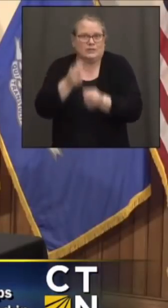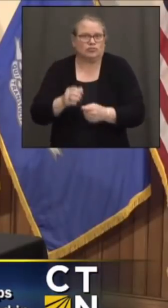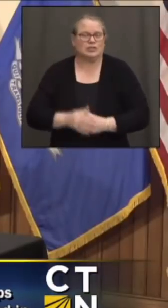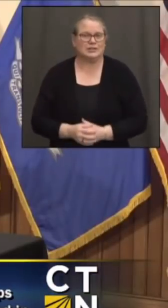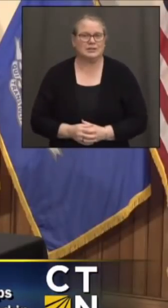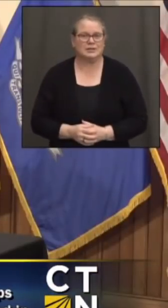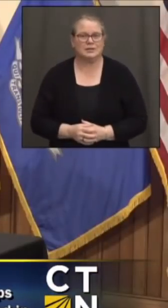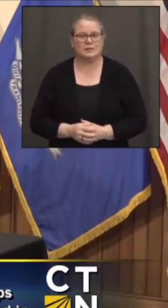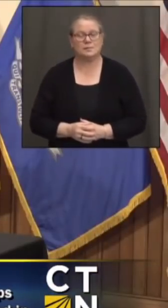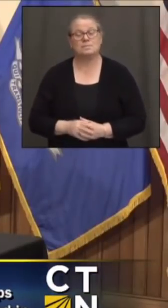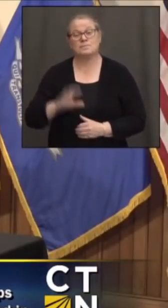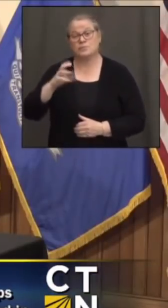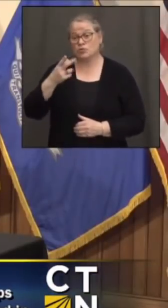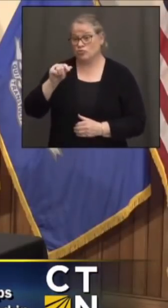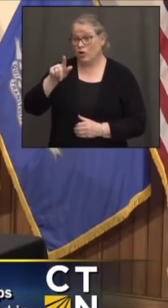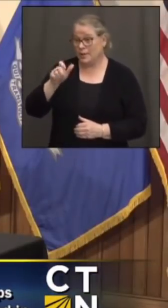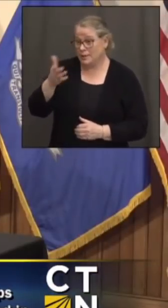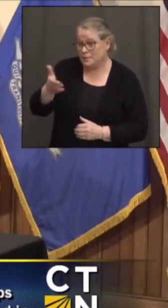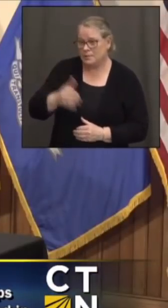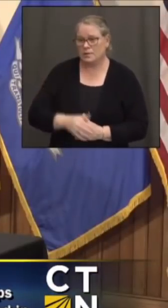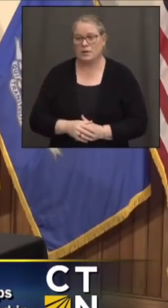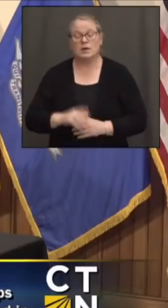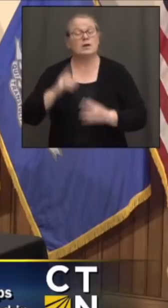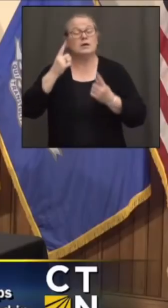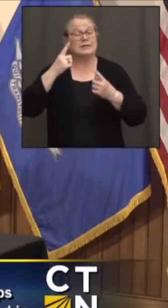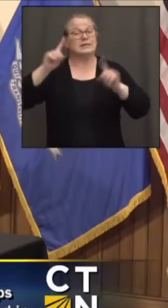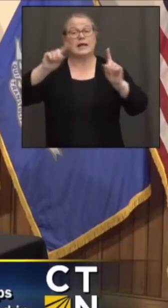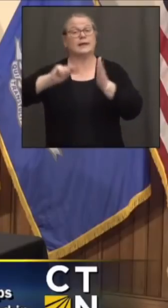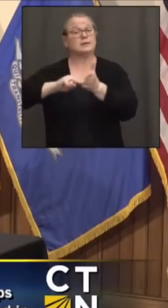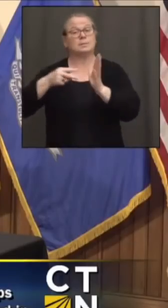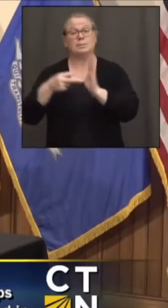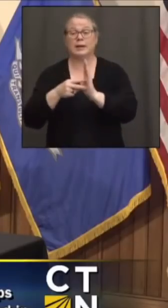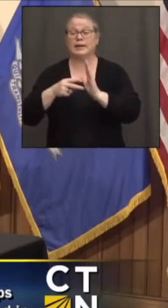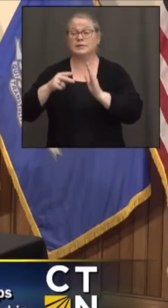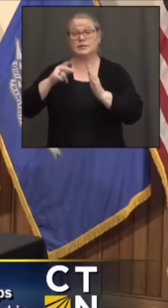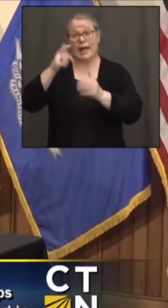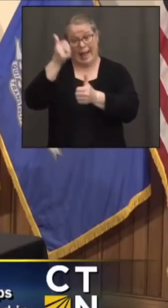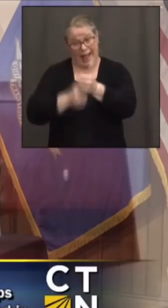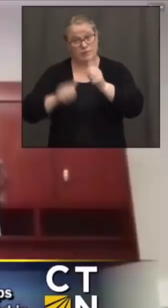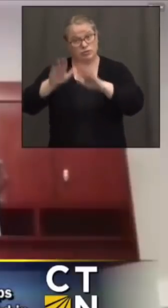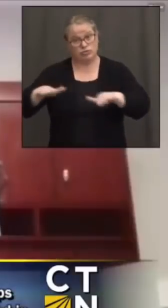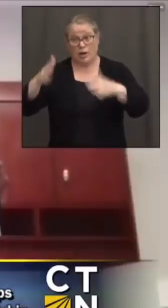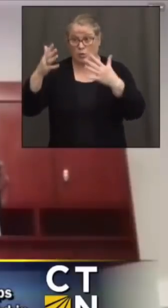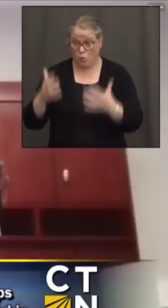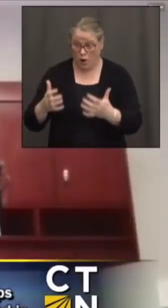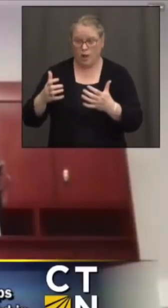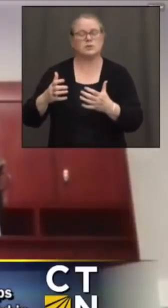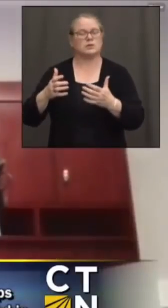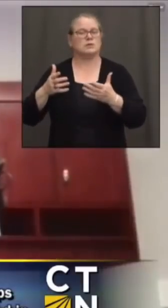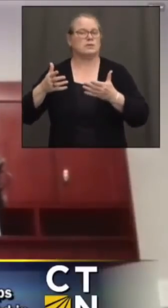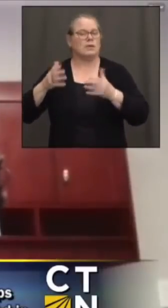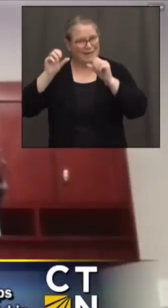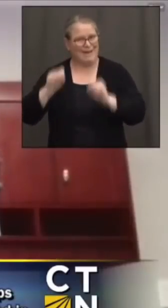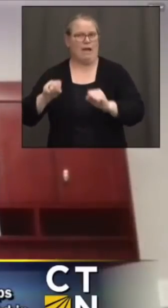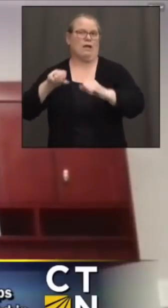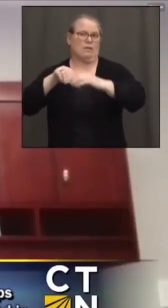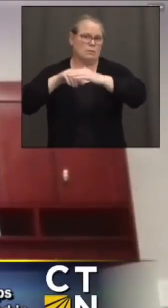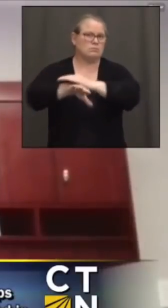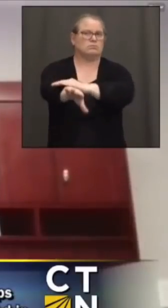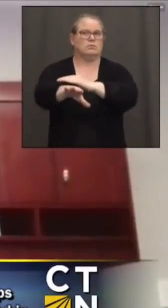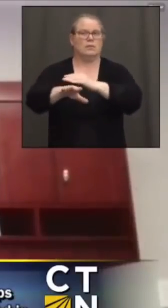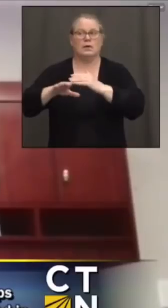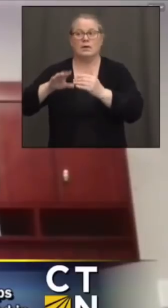every child that needs it have access and that learning is taking place everywhere, every day. And so we will work